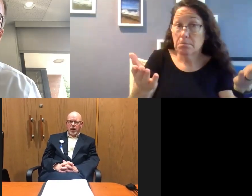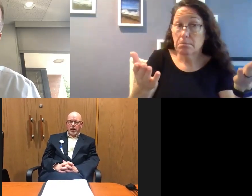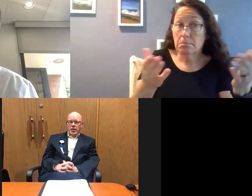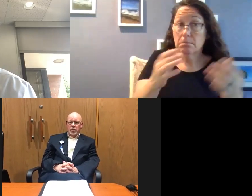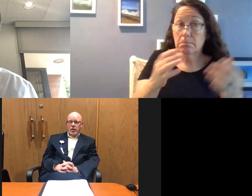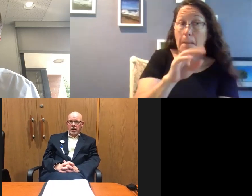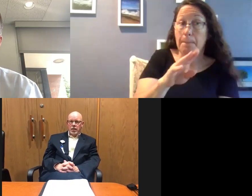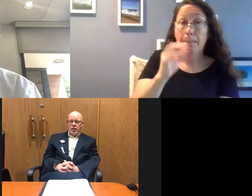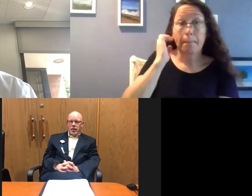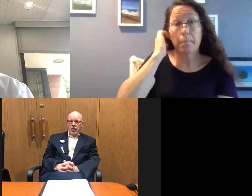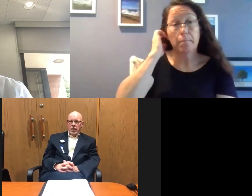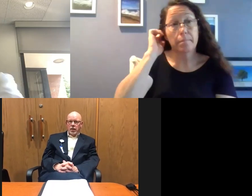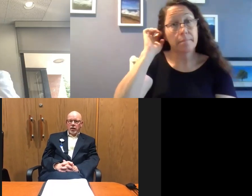Bob.